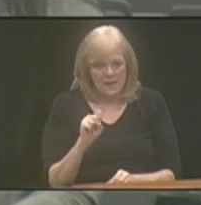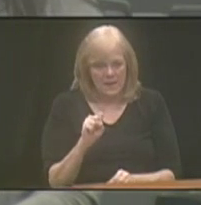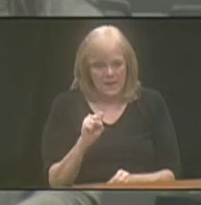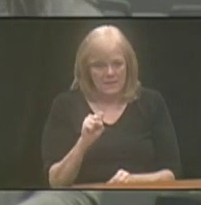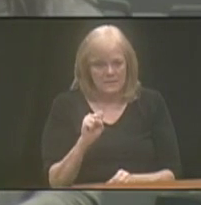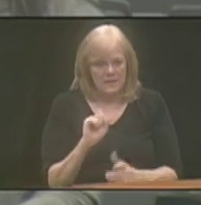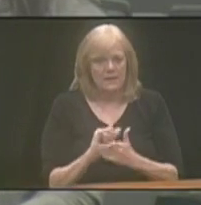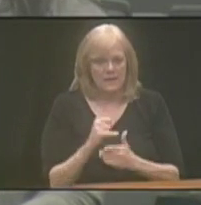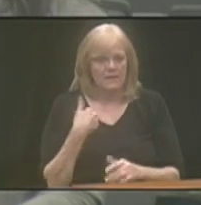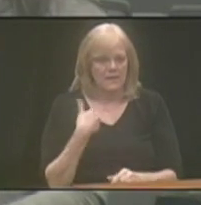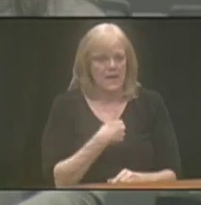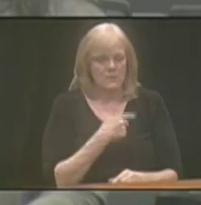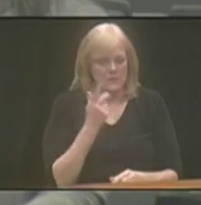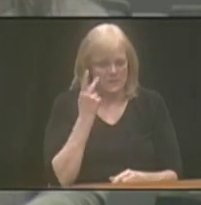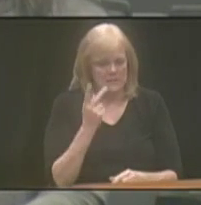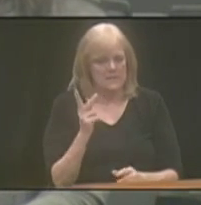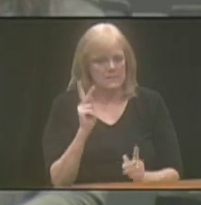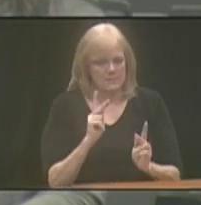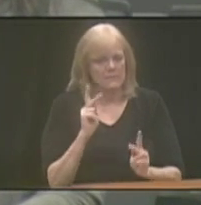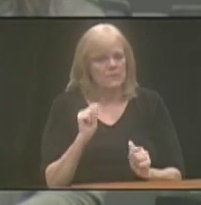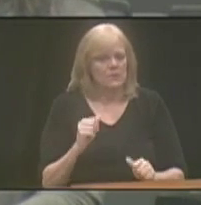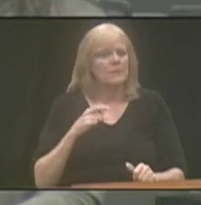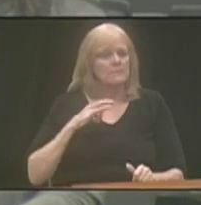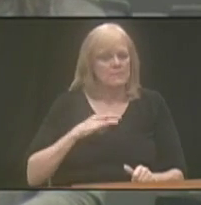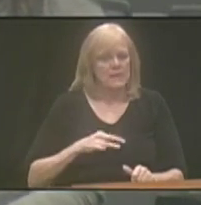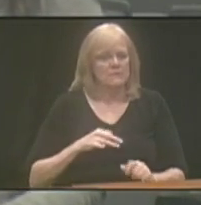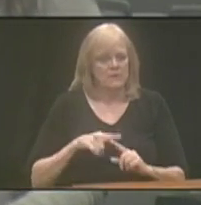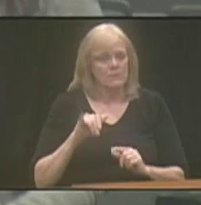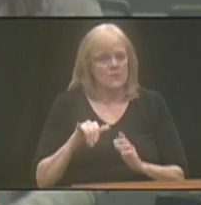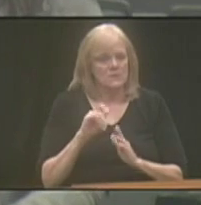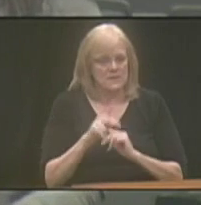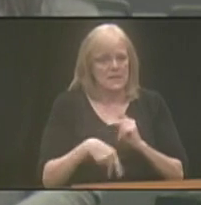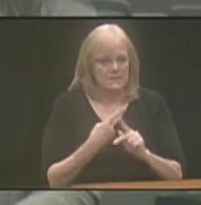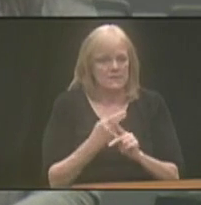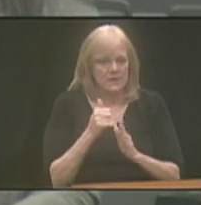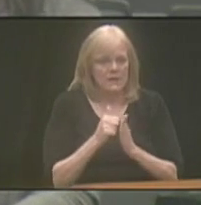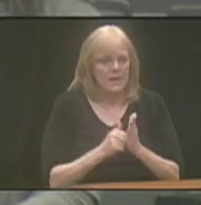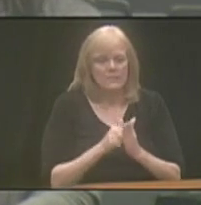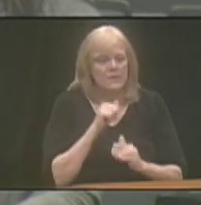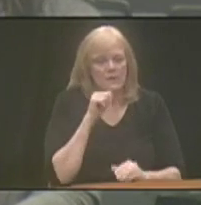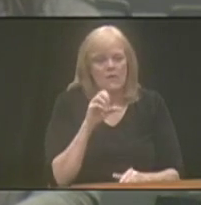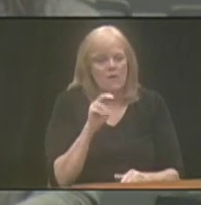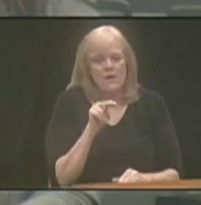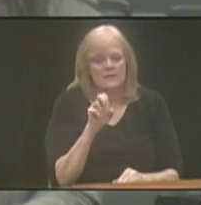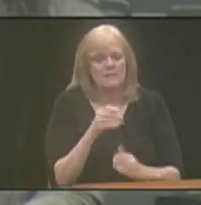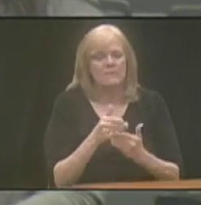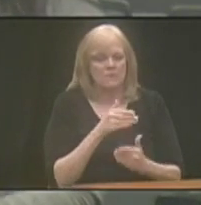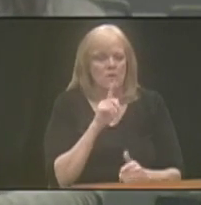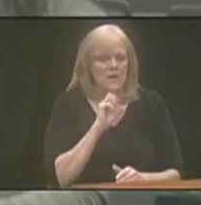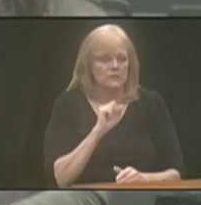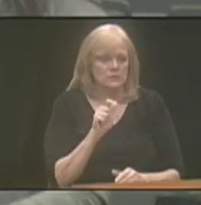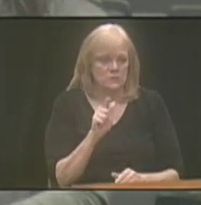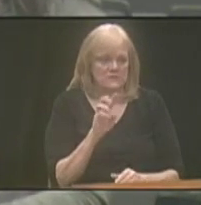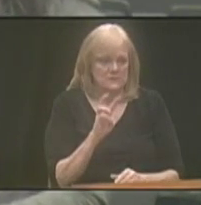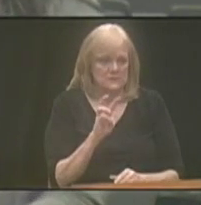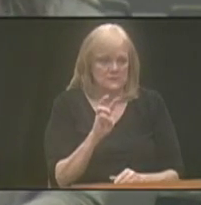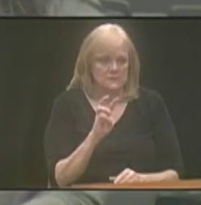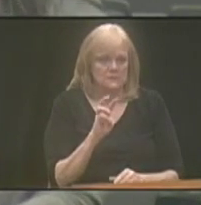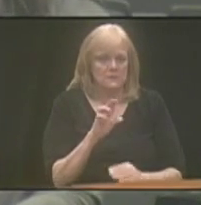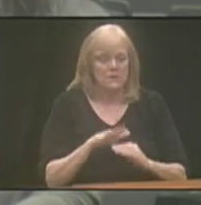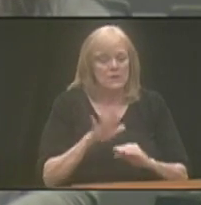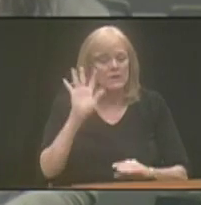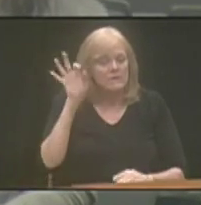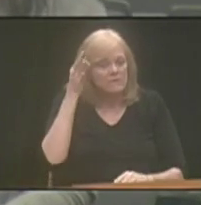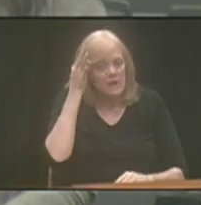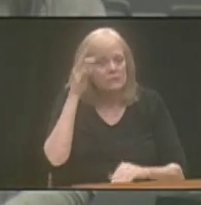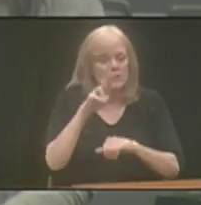that we see folks being able to benefit from these types of accounts that aren't necessarily onset before 26. So on a